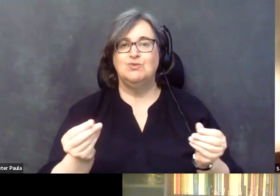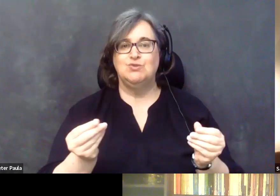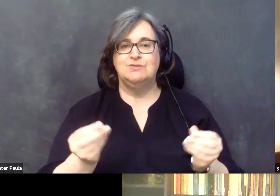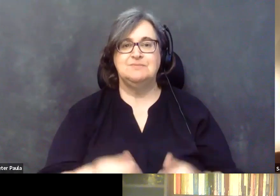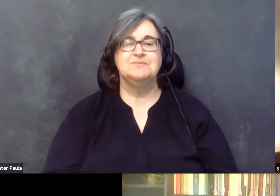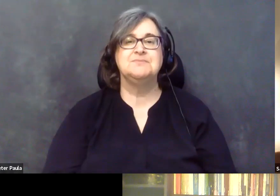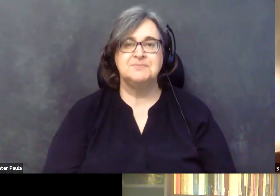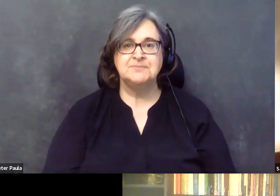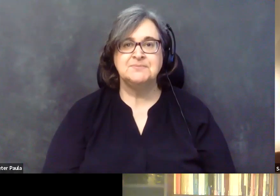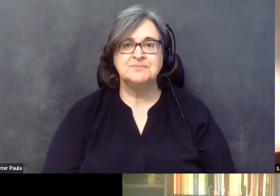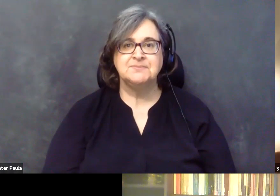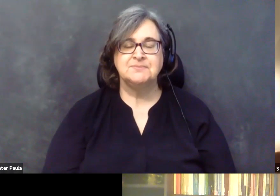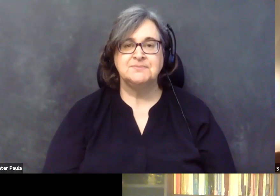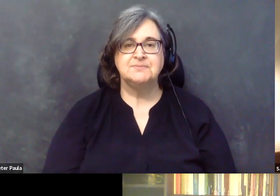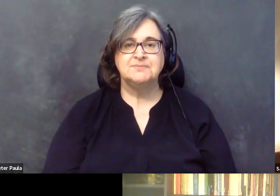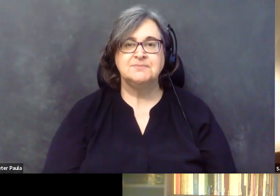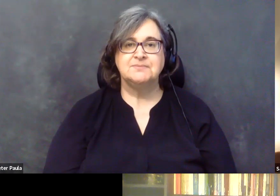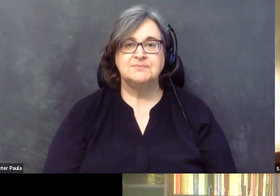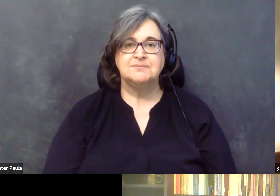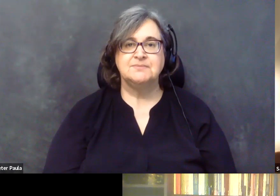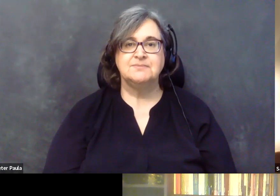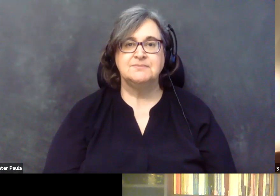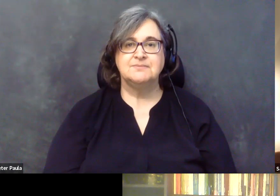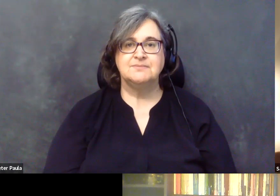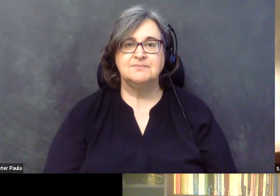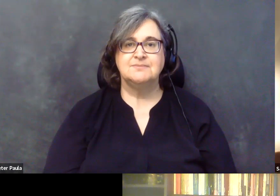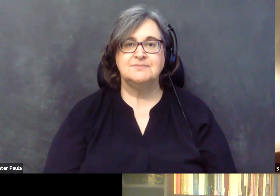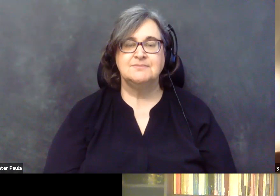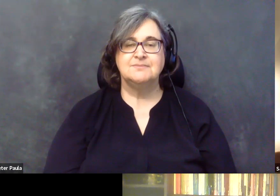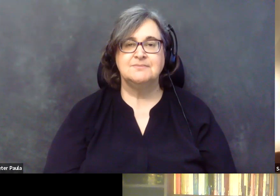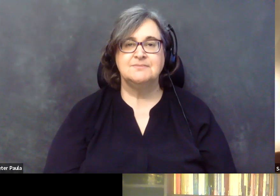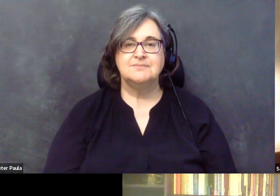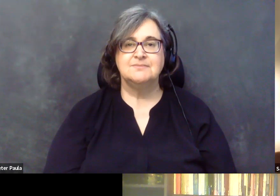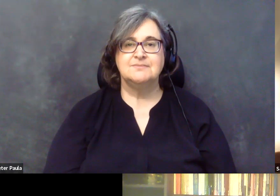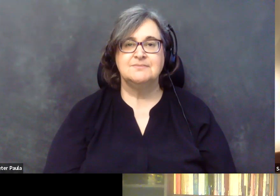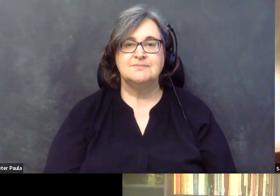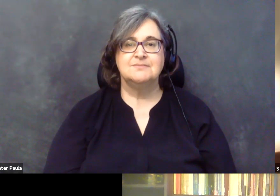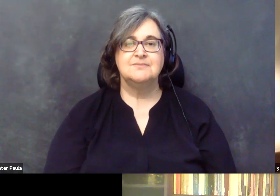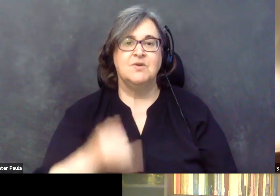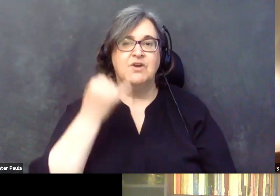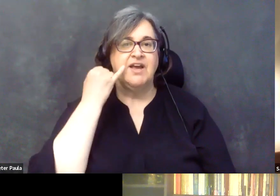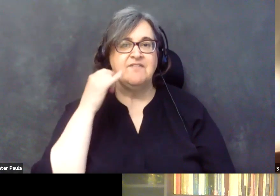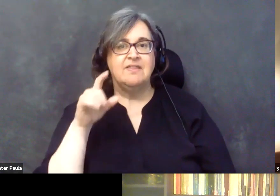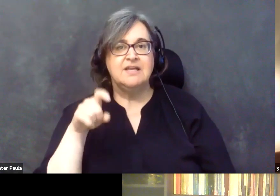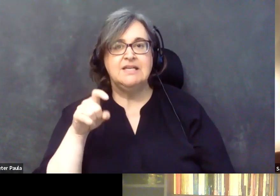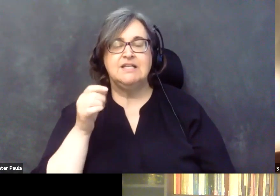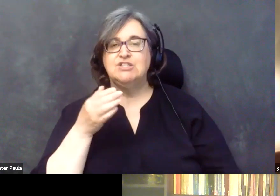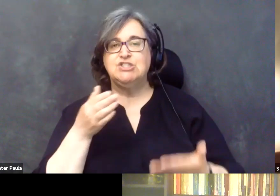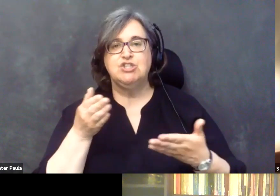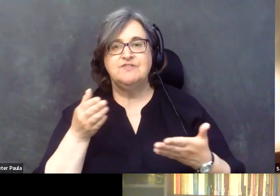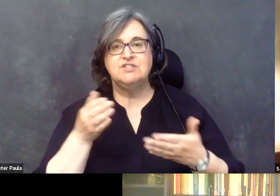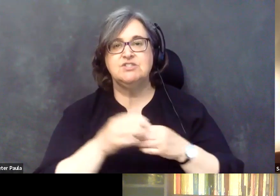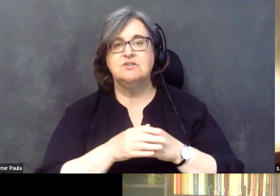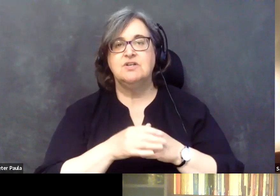So if, if it, if it's, if they need the services where they don't need a